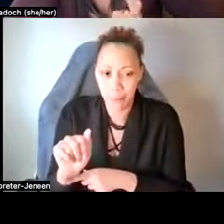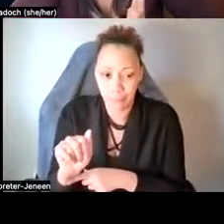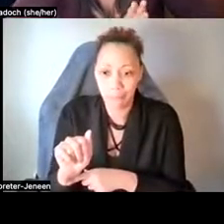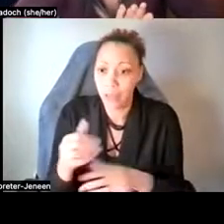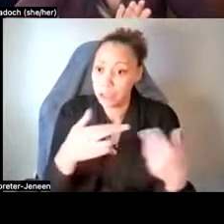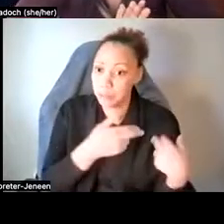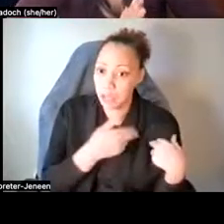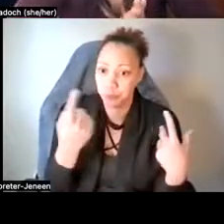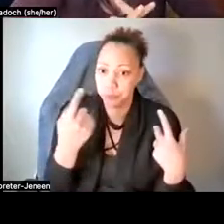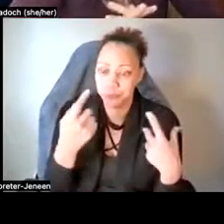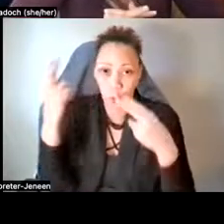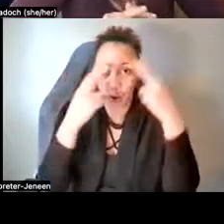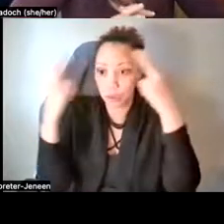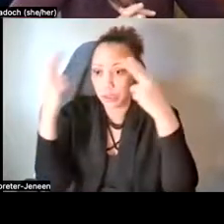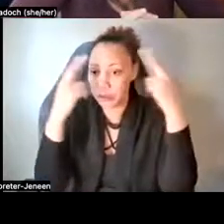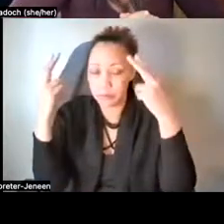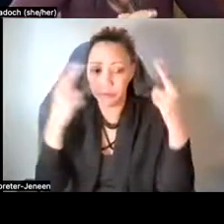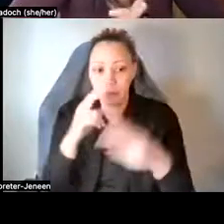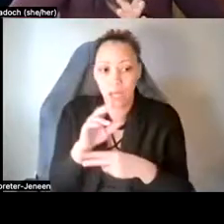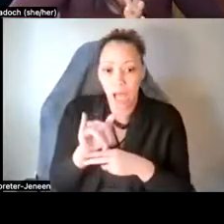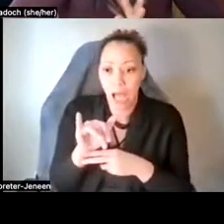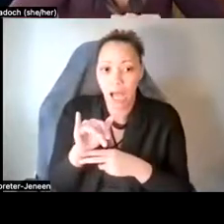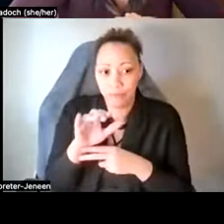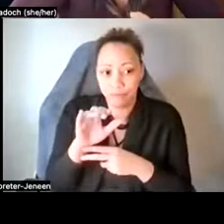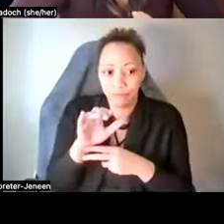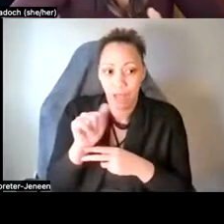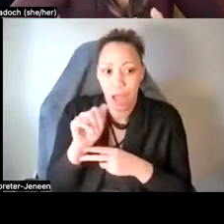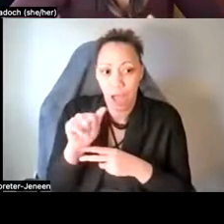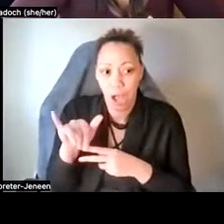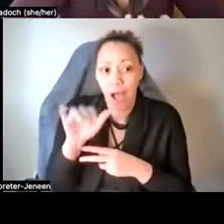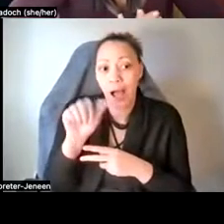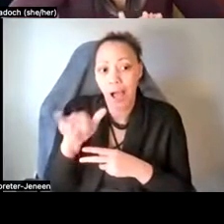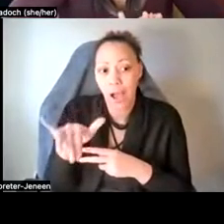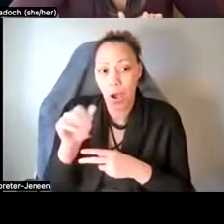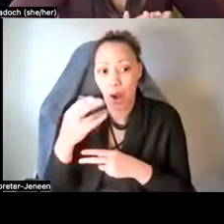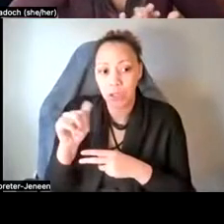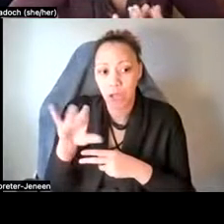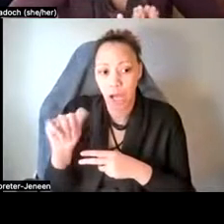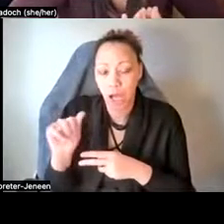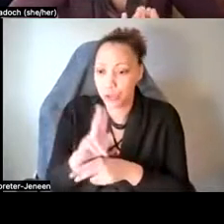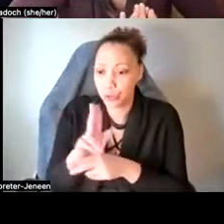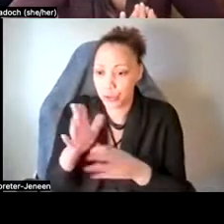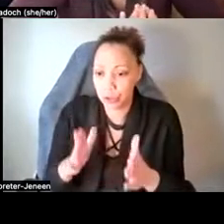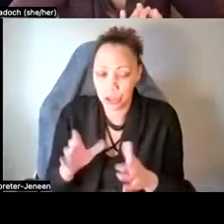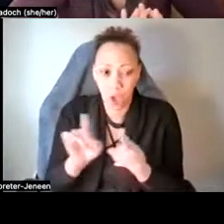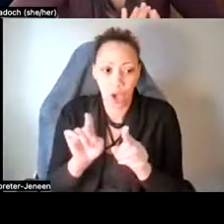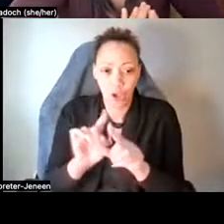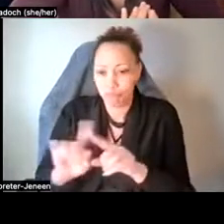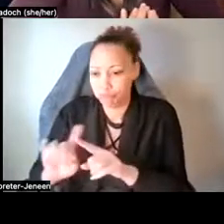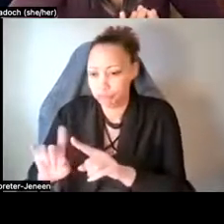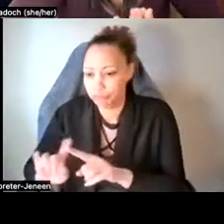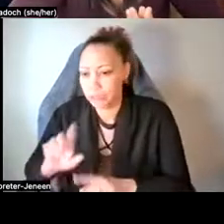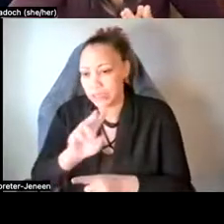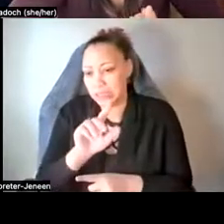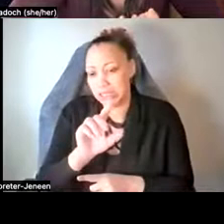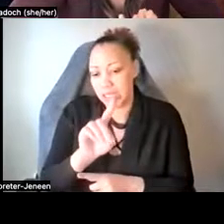for the hallucinations, um, ayahuasca users will experience. There are also synthetic versions of DMT, um, that can be